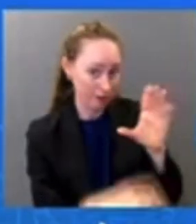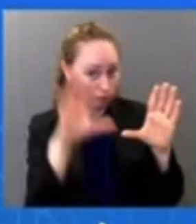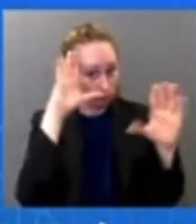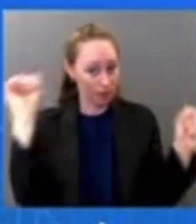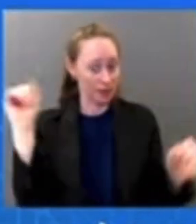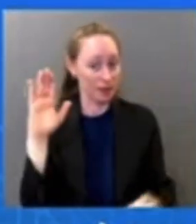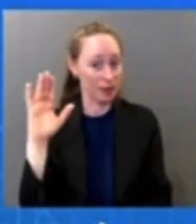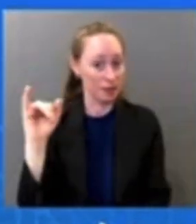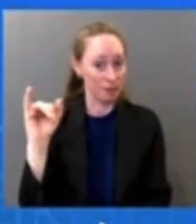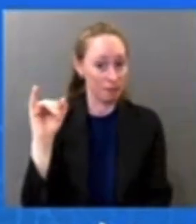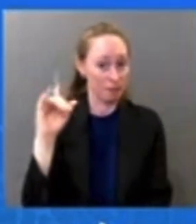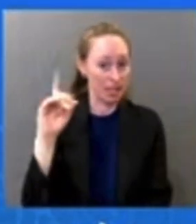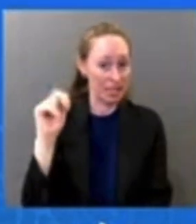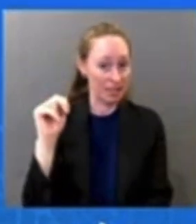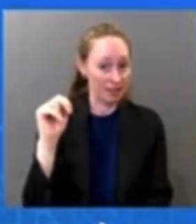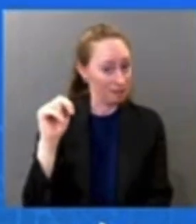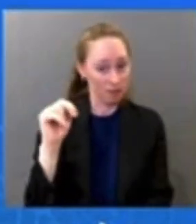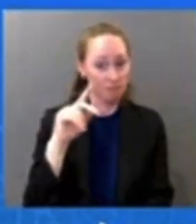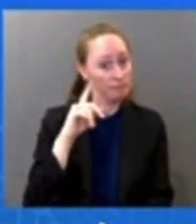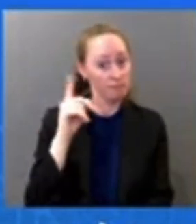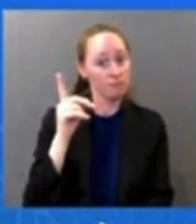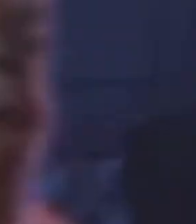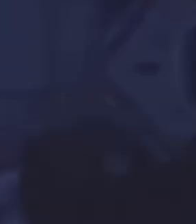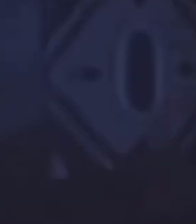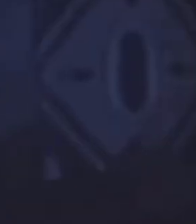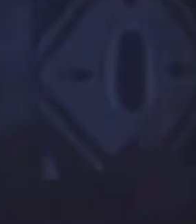classified information no and then i'm going to move on